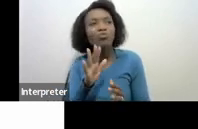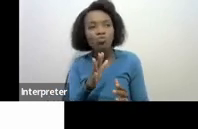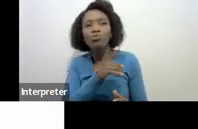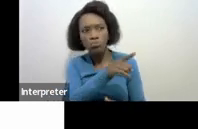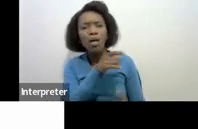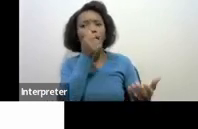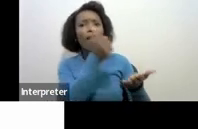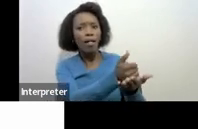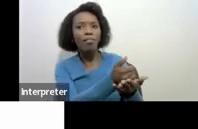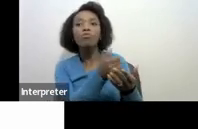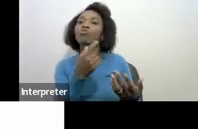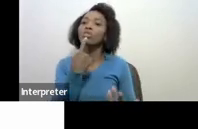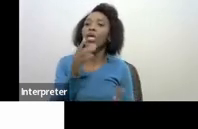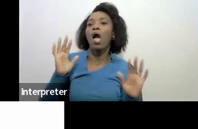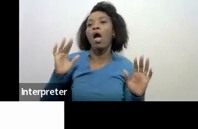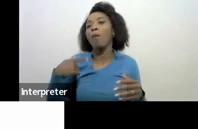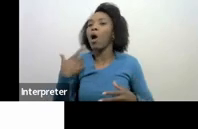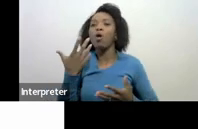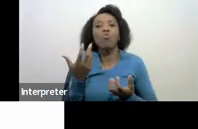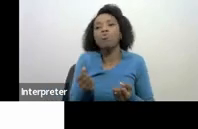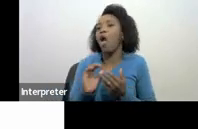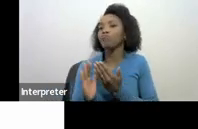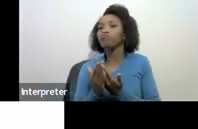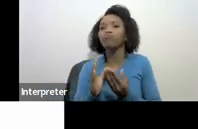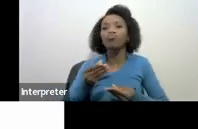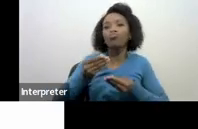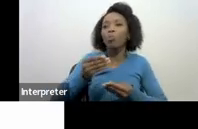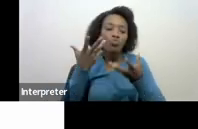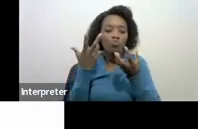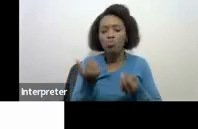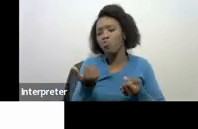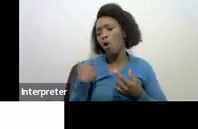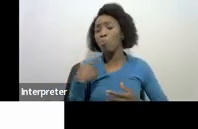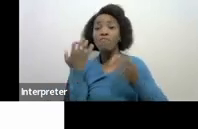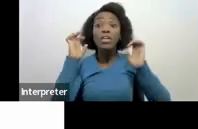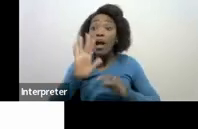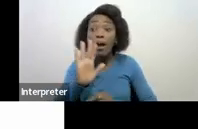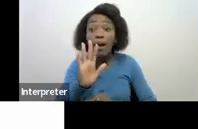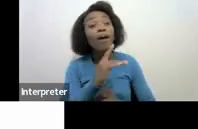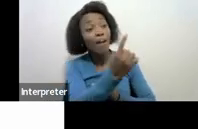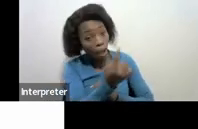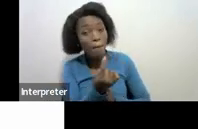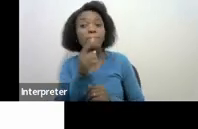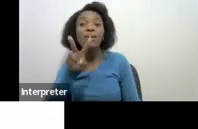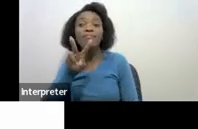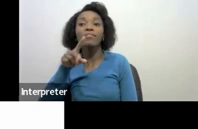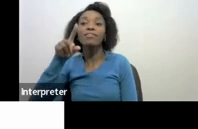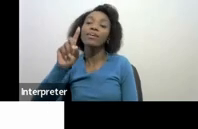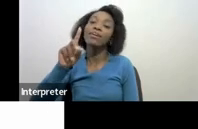I don't have the records therefore I must walk away no come to VDP and VDP will assist you something else